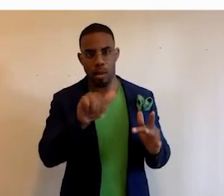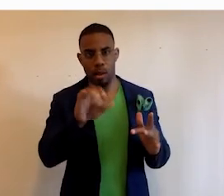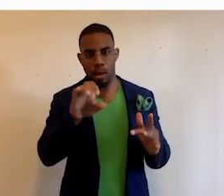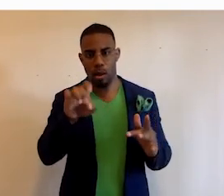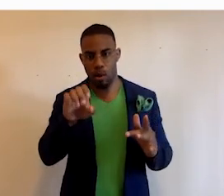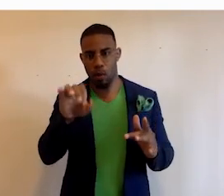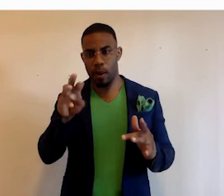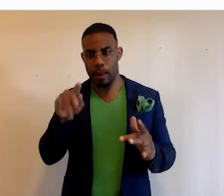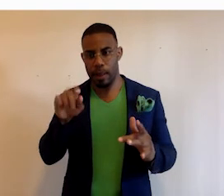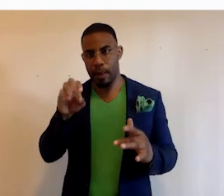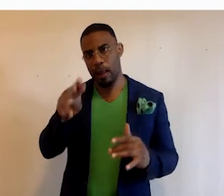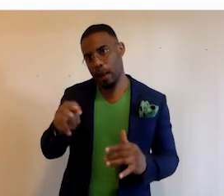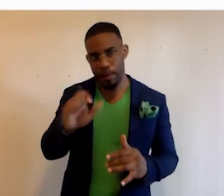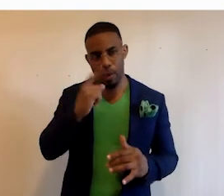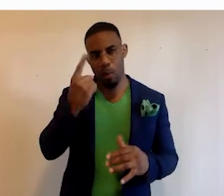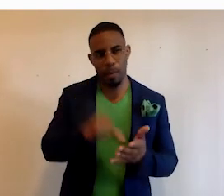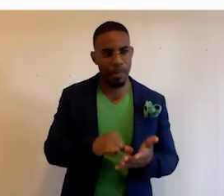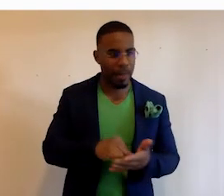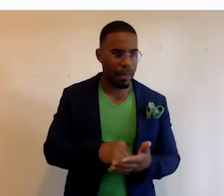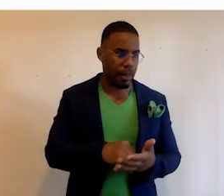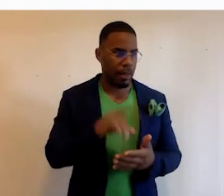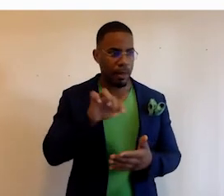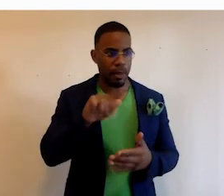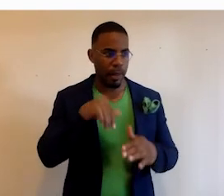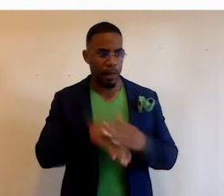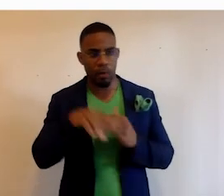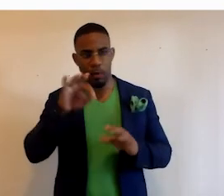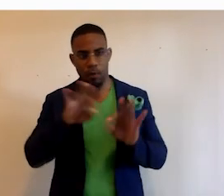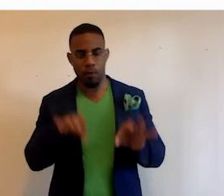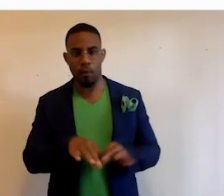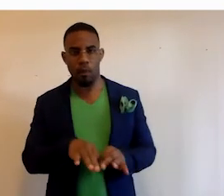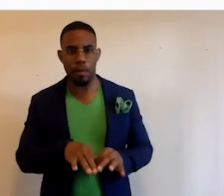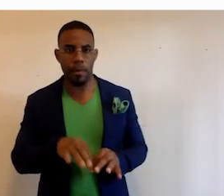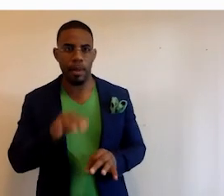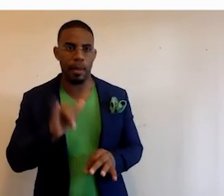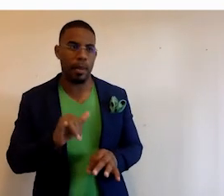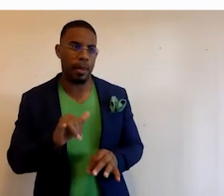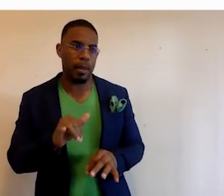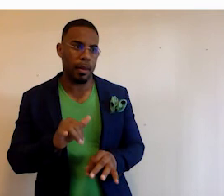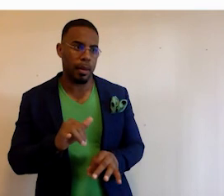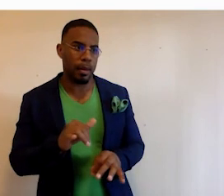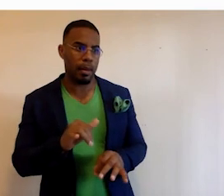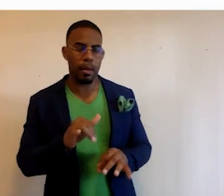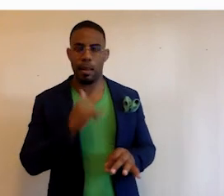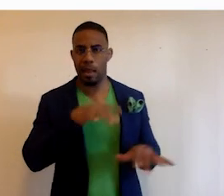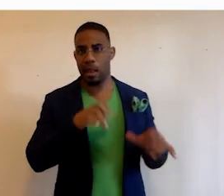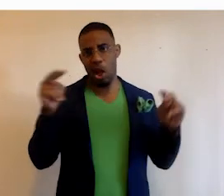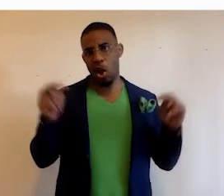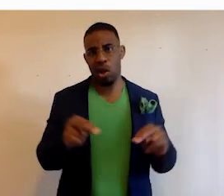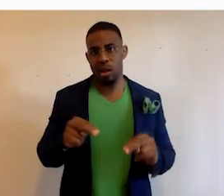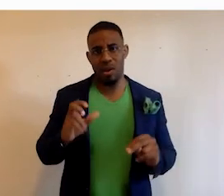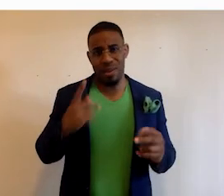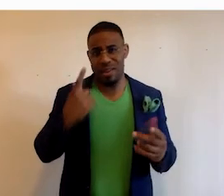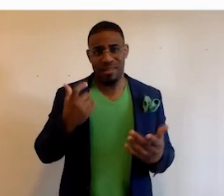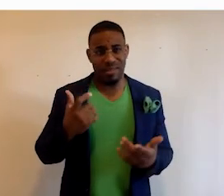.com, that's like a one page data entry form that I'll, you know, I'll take a look at where